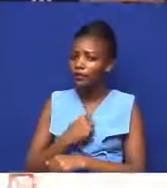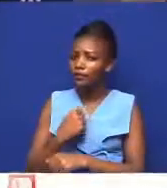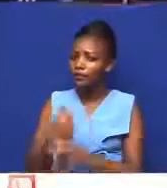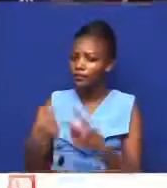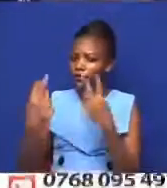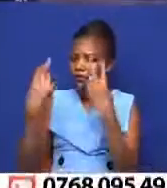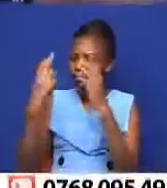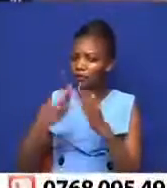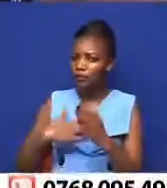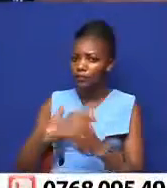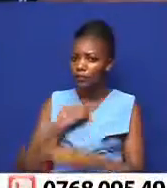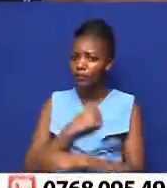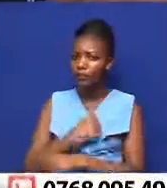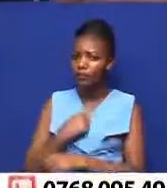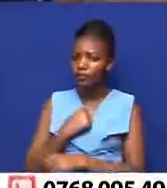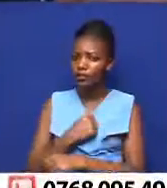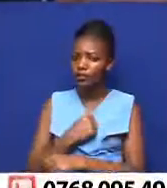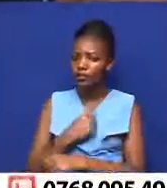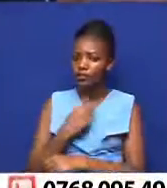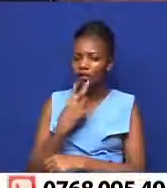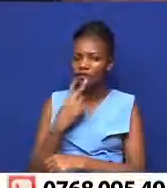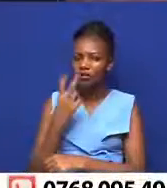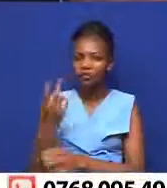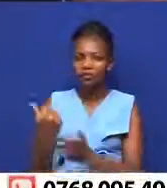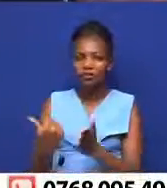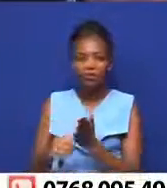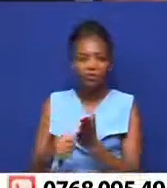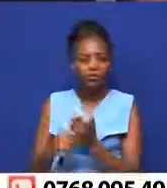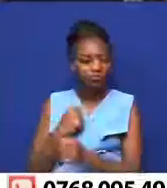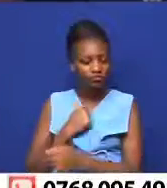All right. We seem to have lost.